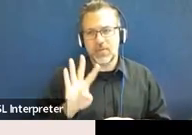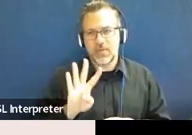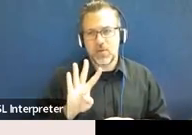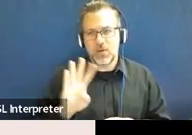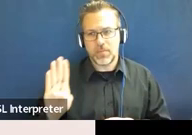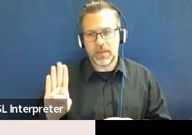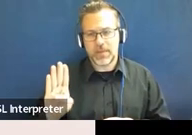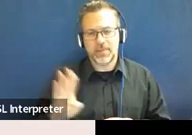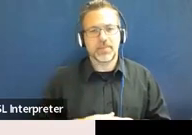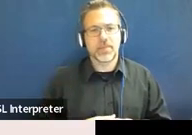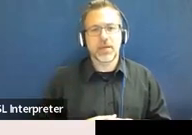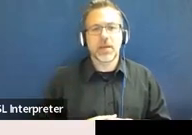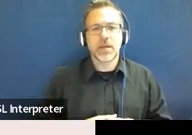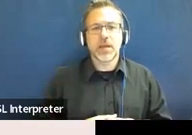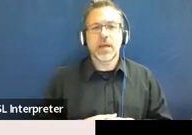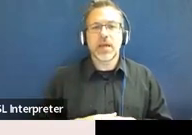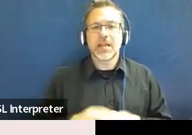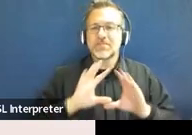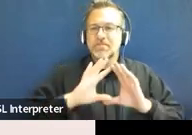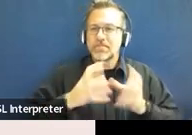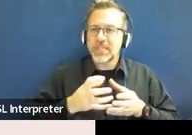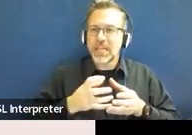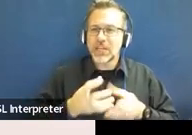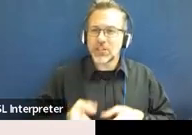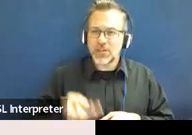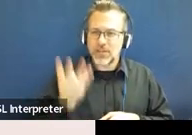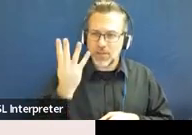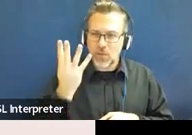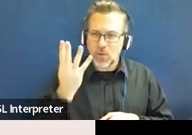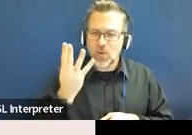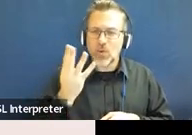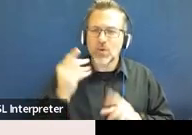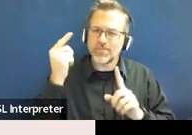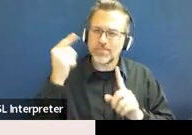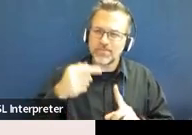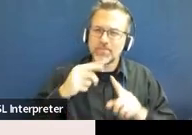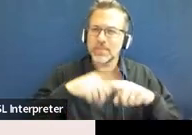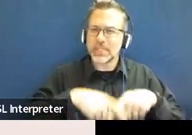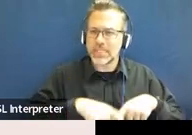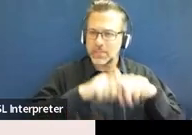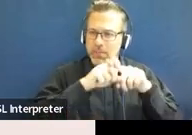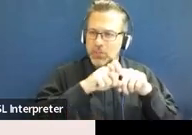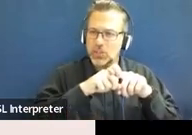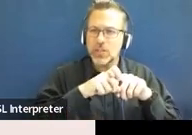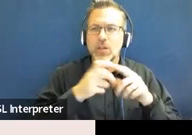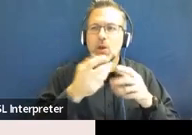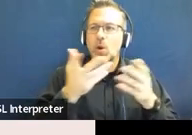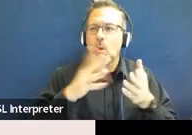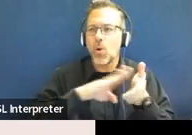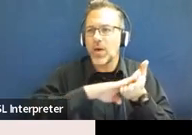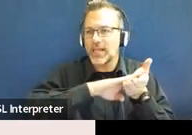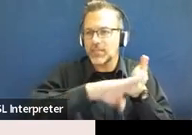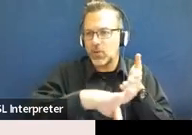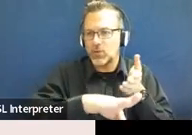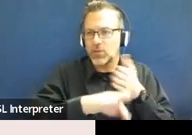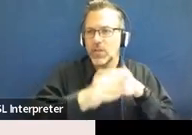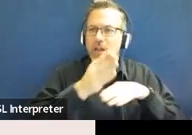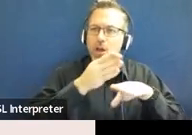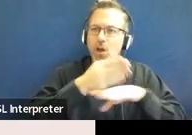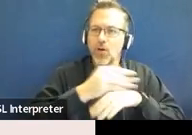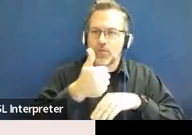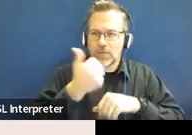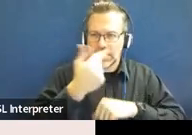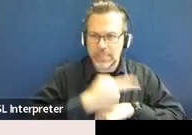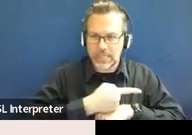4 takes a look at suspension and expulsion for more than 10 days for special education students